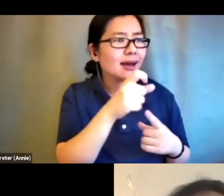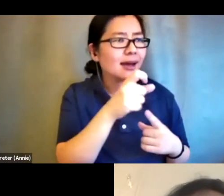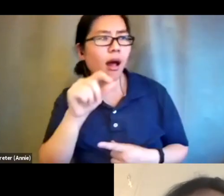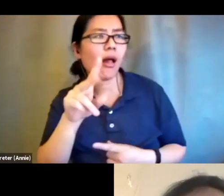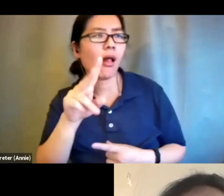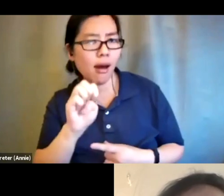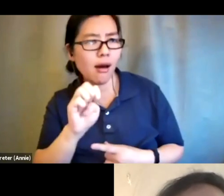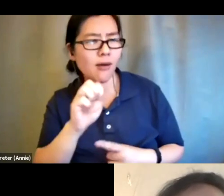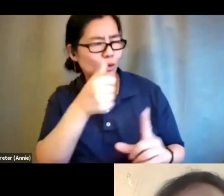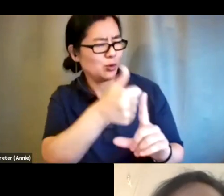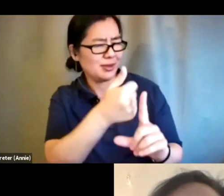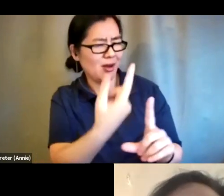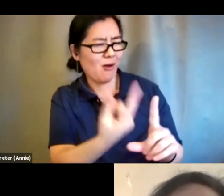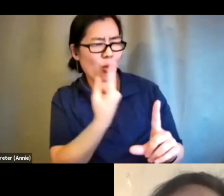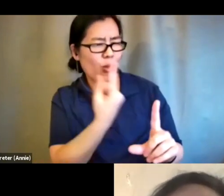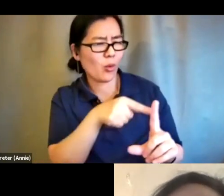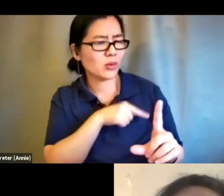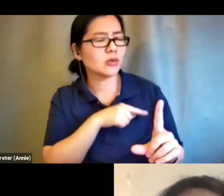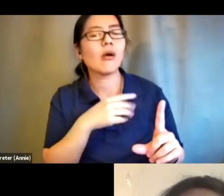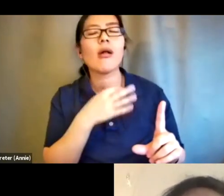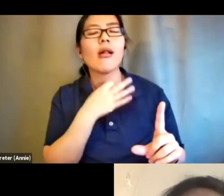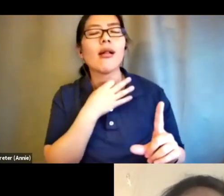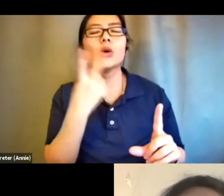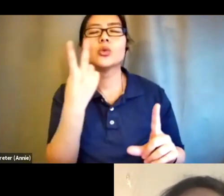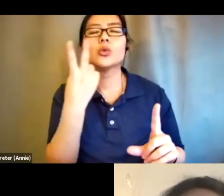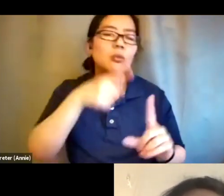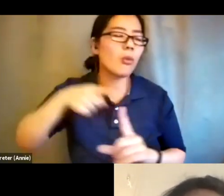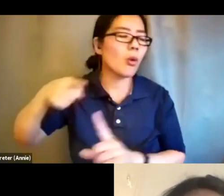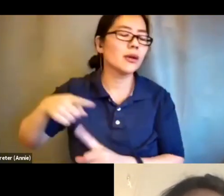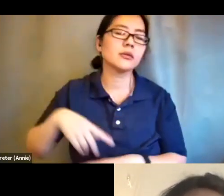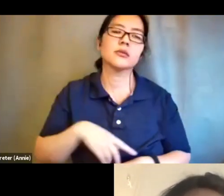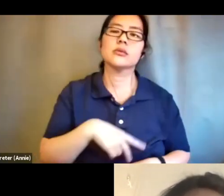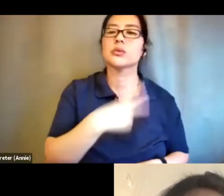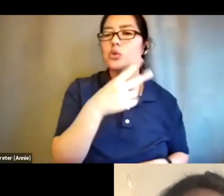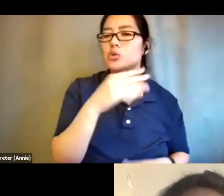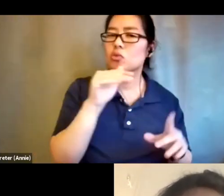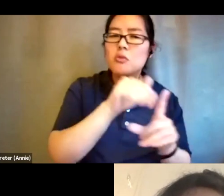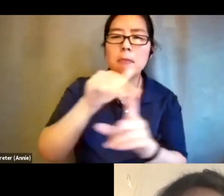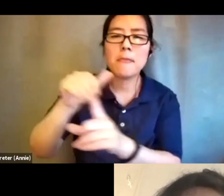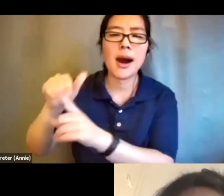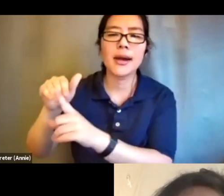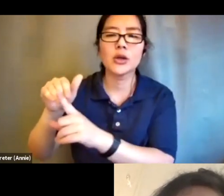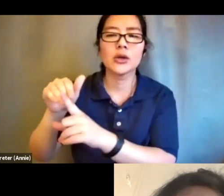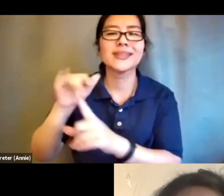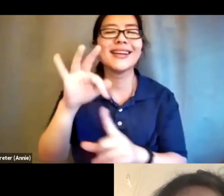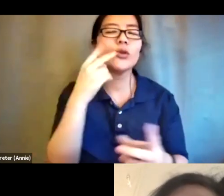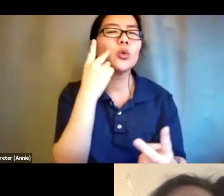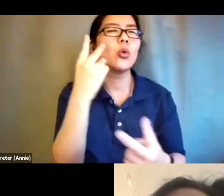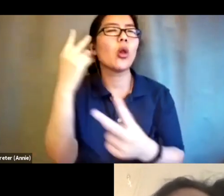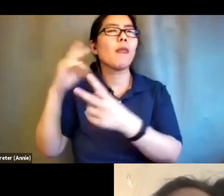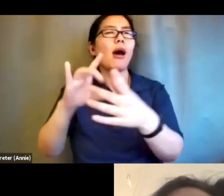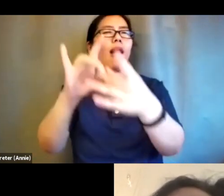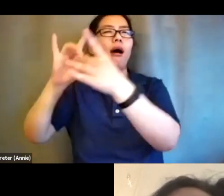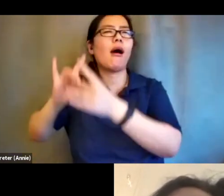ask you what are two points or reminders you could share with a younger maria or with other crips